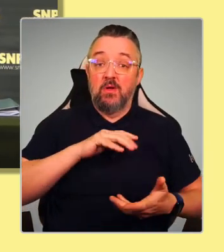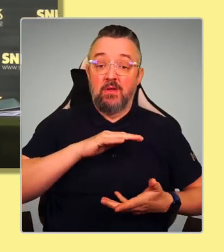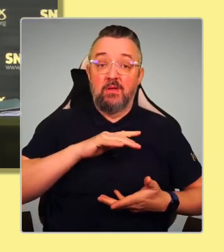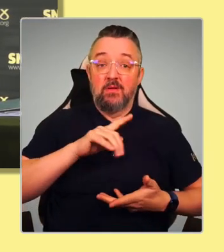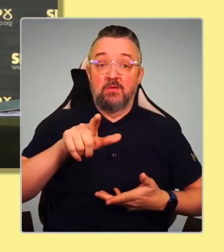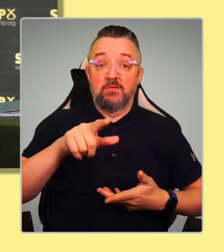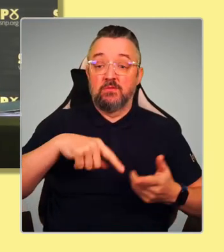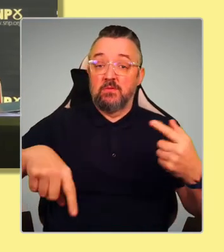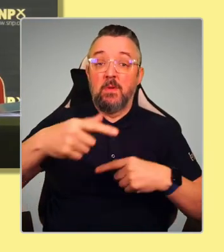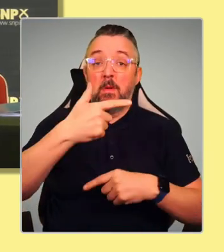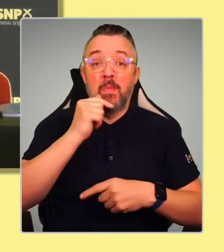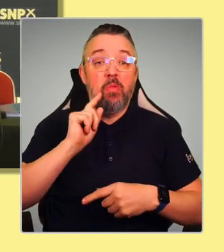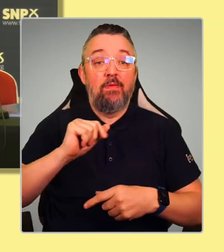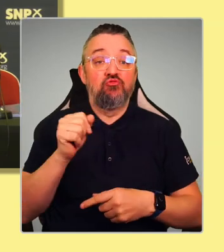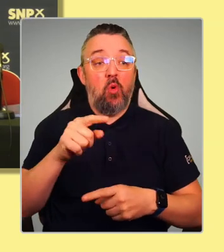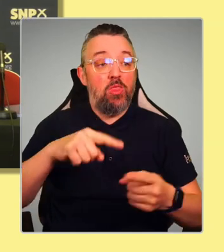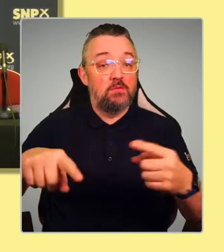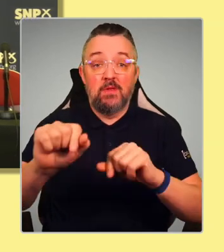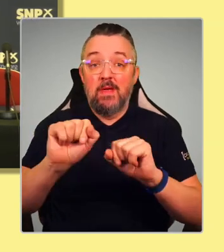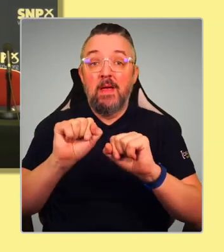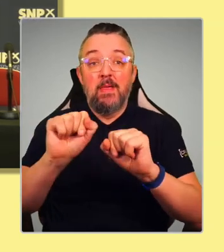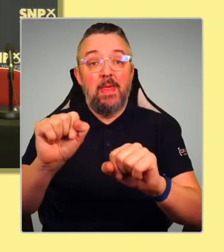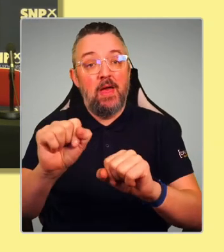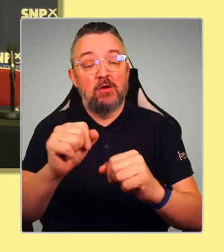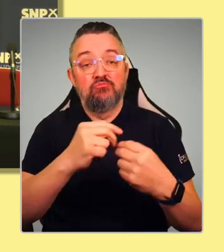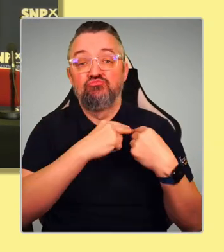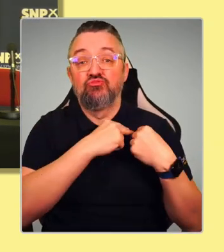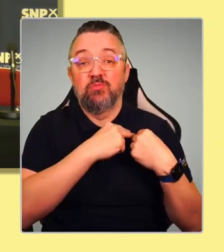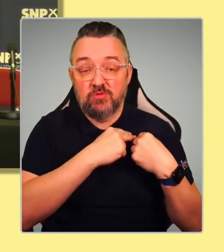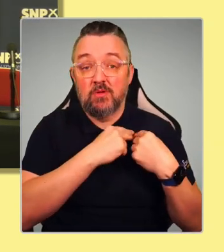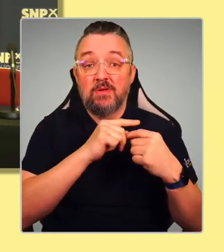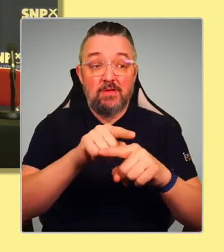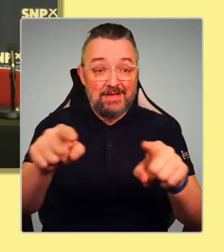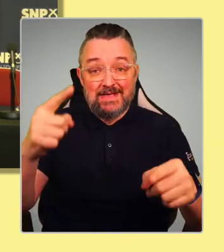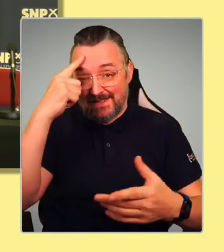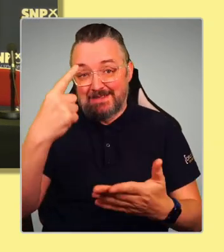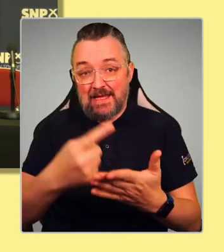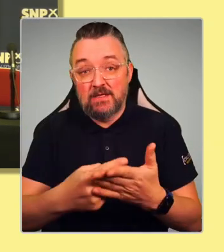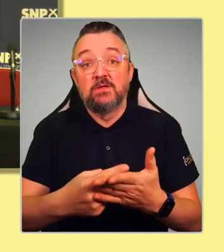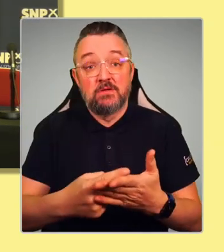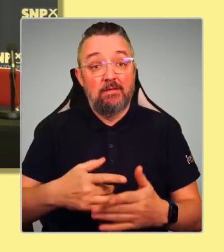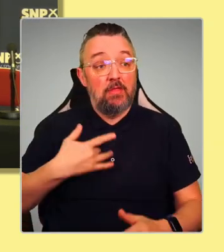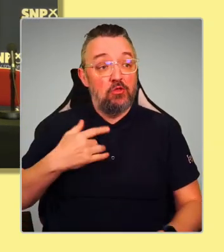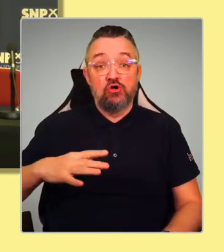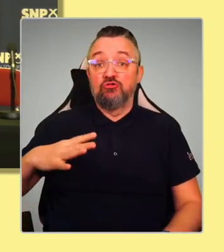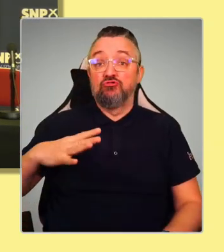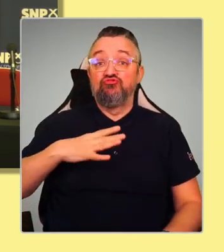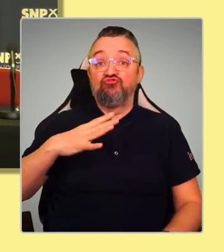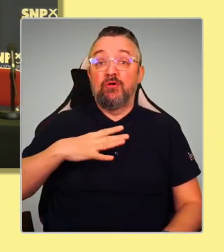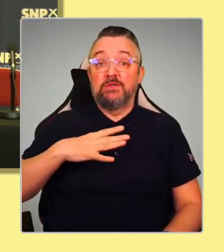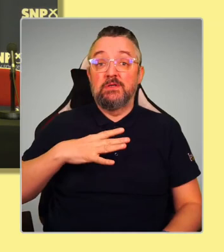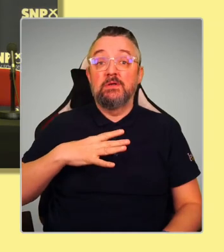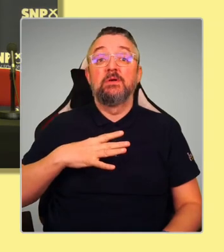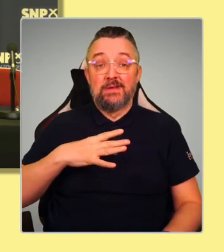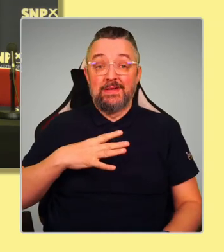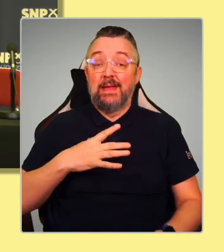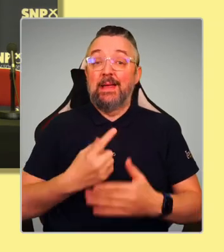where it belongs, and we let them decide when it's time for Scotland to become an independent country.